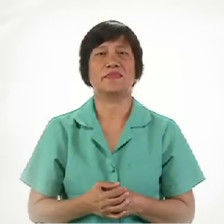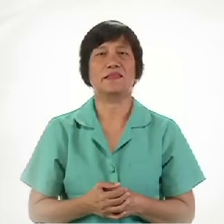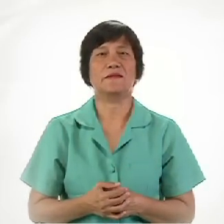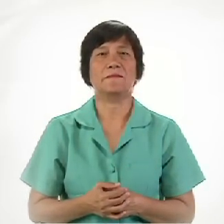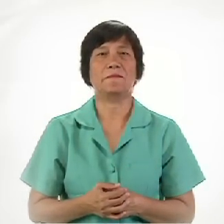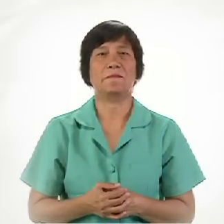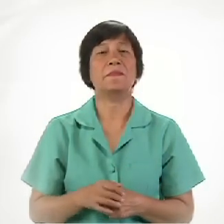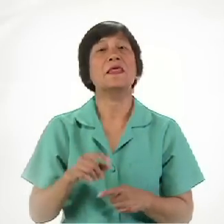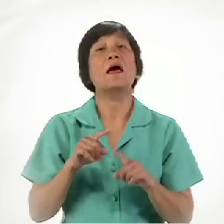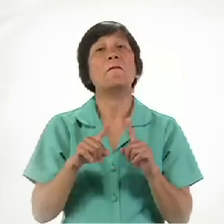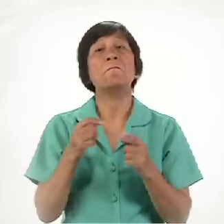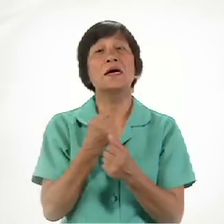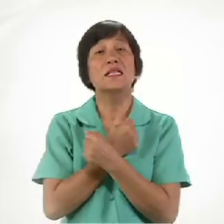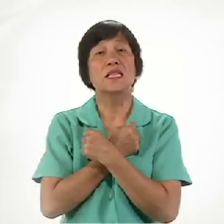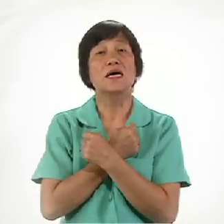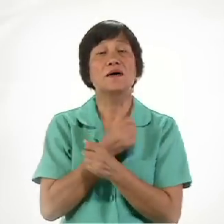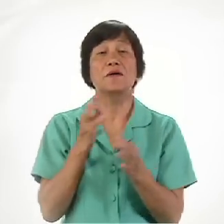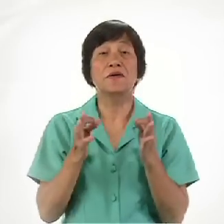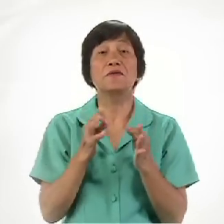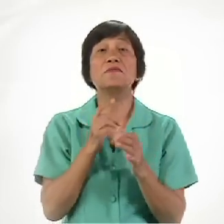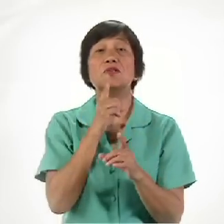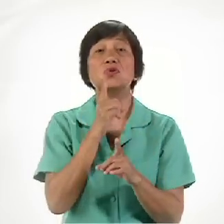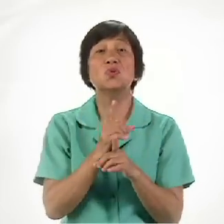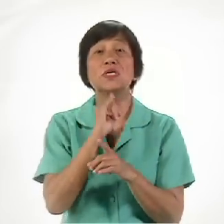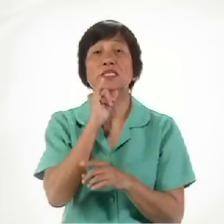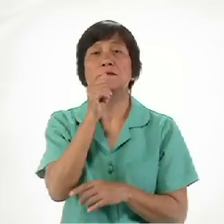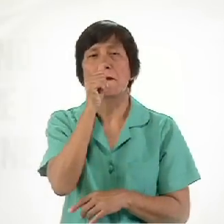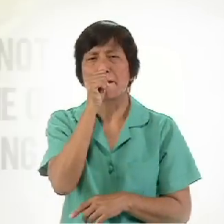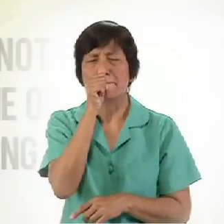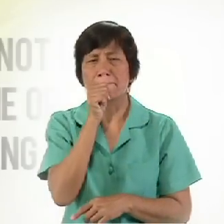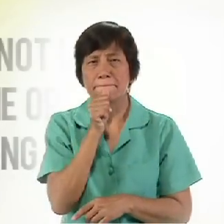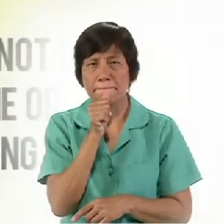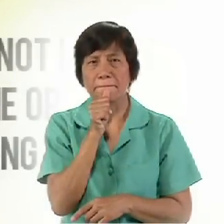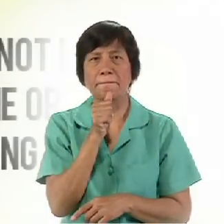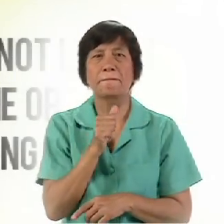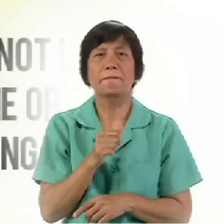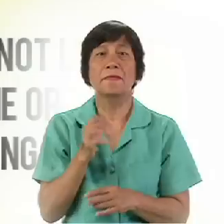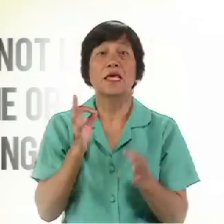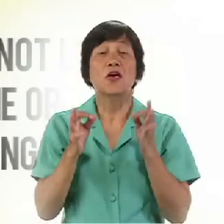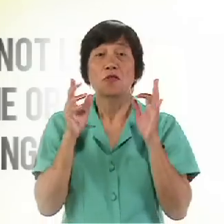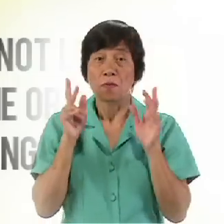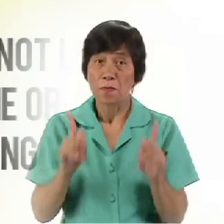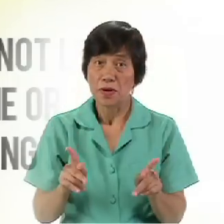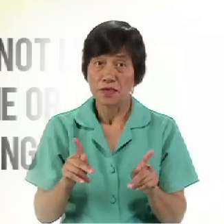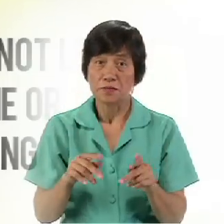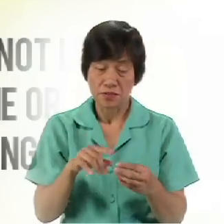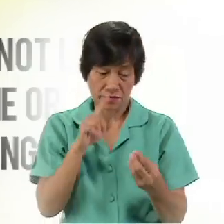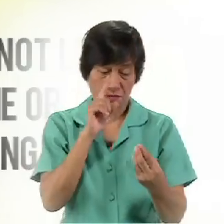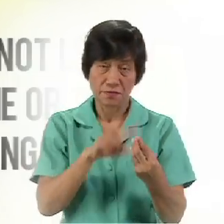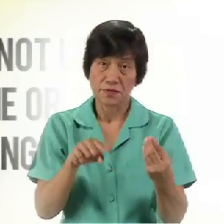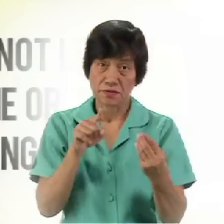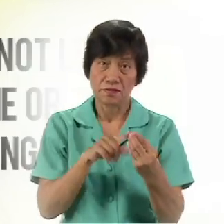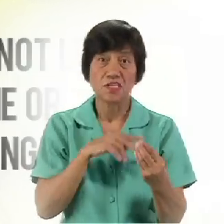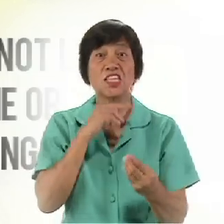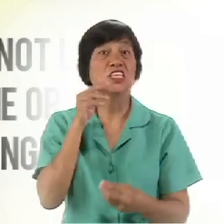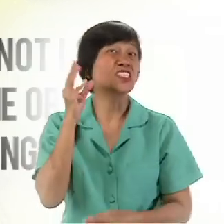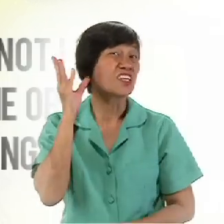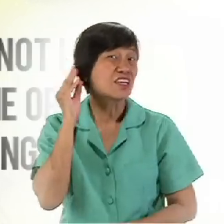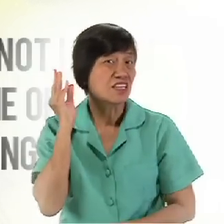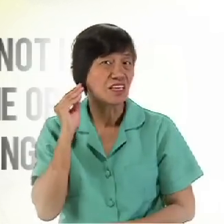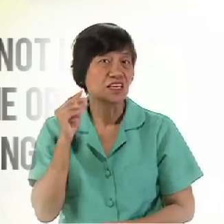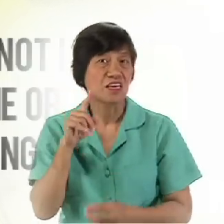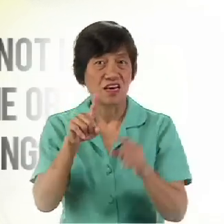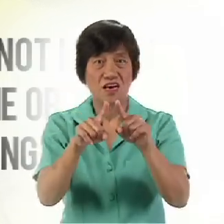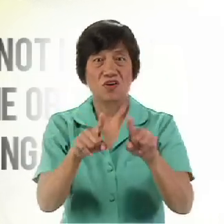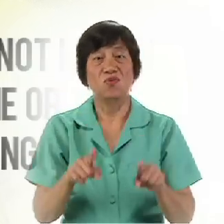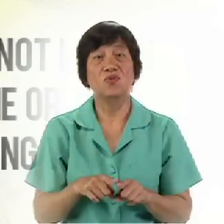But love If it is true Is patient If the person Being corrected Does not listen According